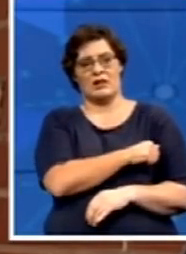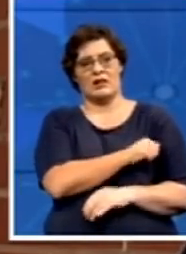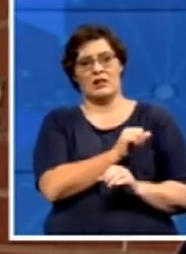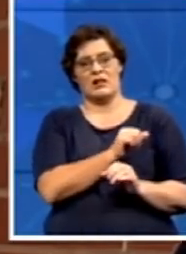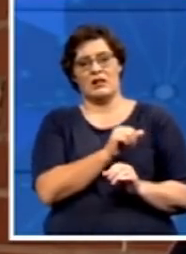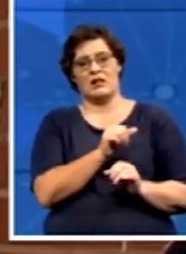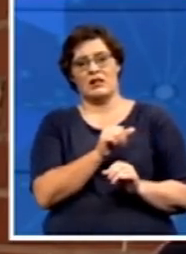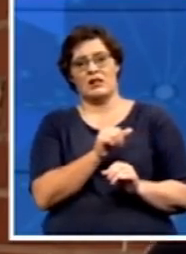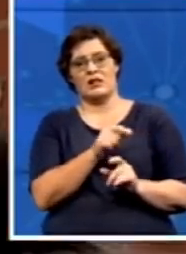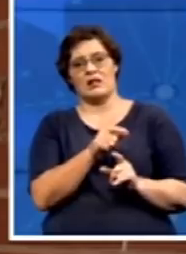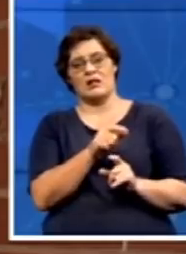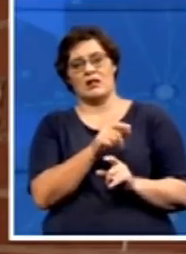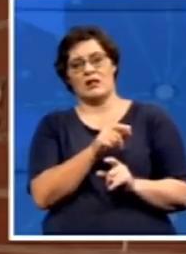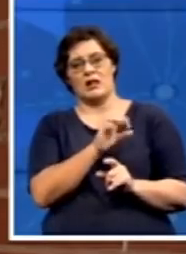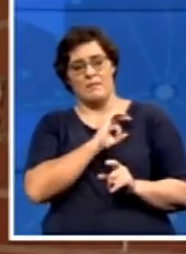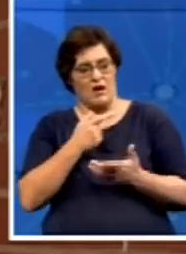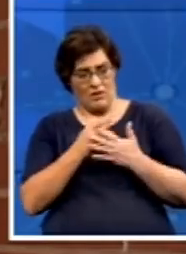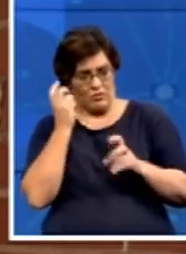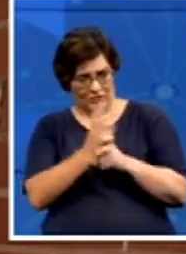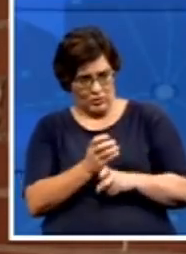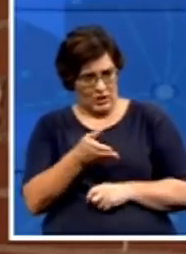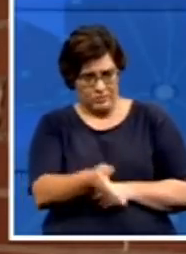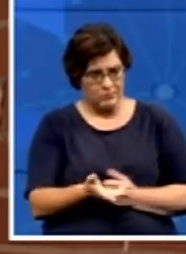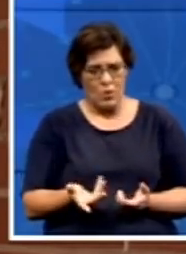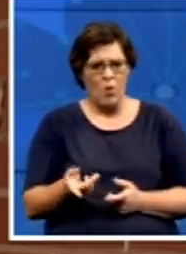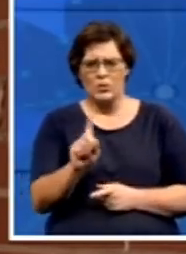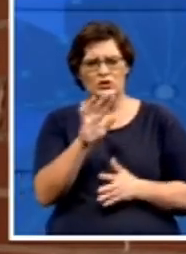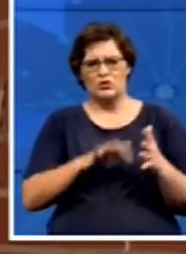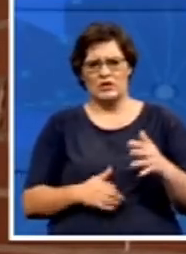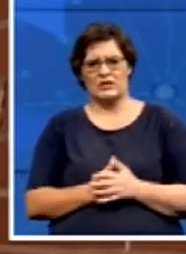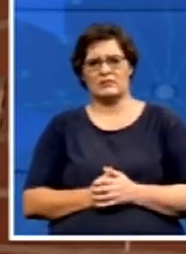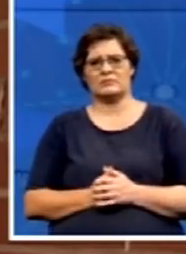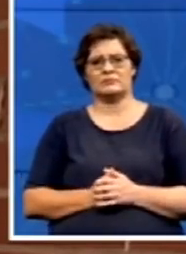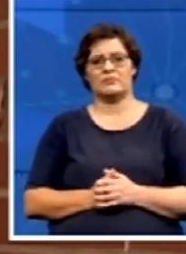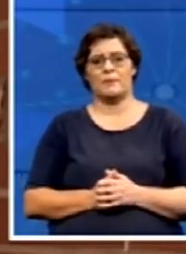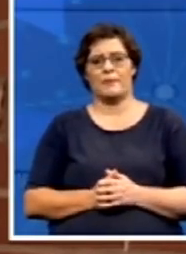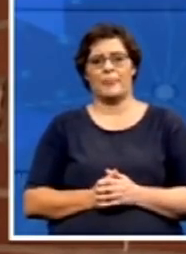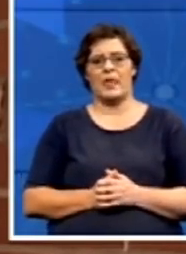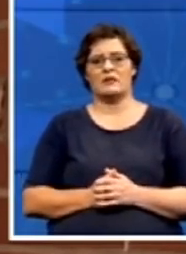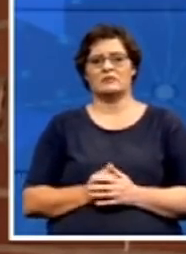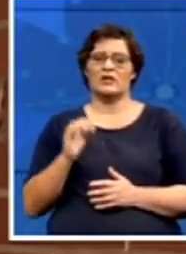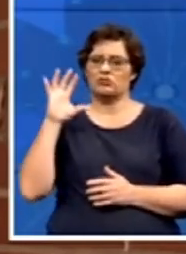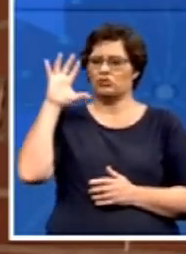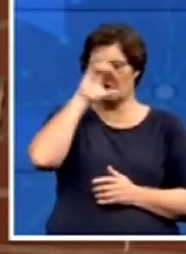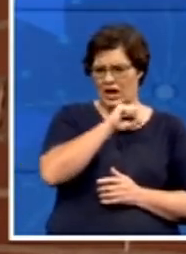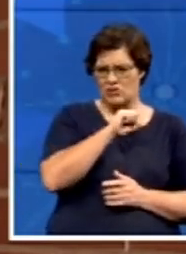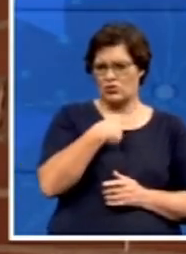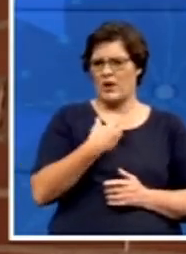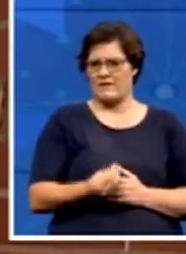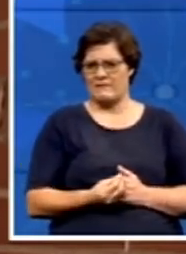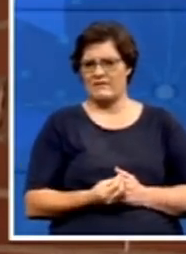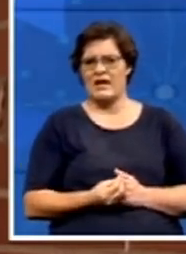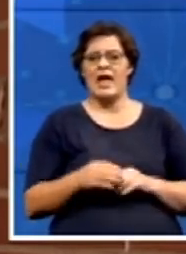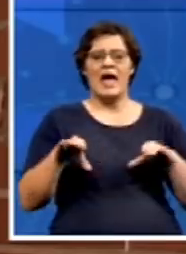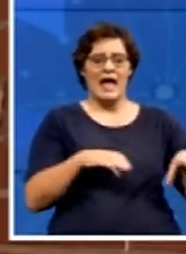what was the story there? So it's strange. It's a very strange phenomenon that we have here because the acting municipal manager called the first